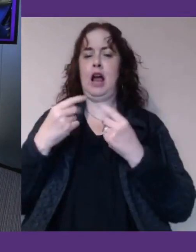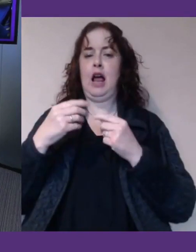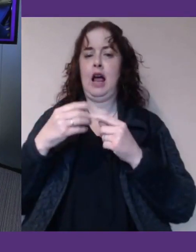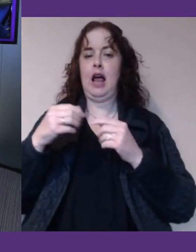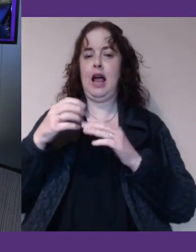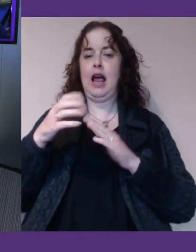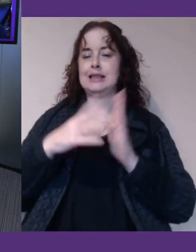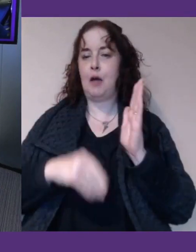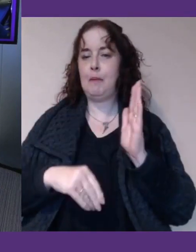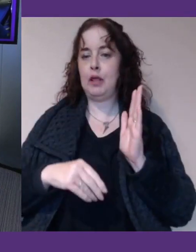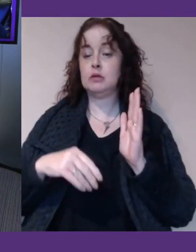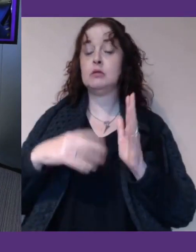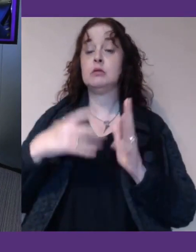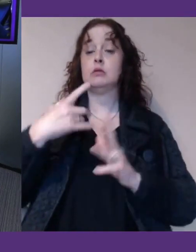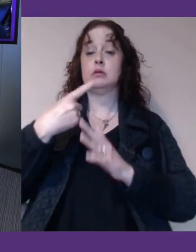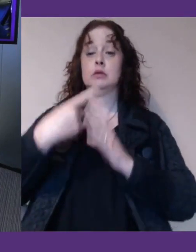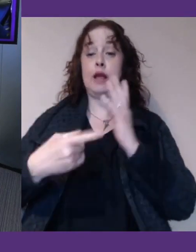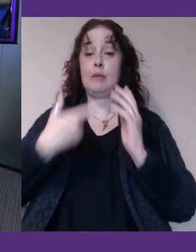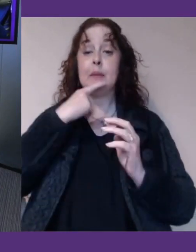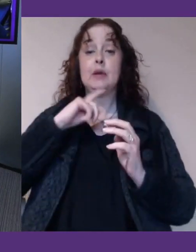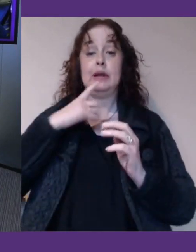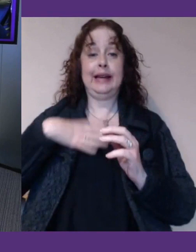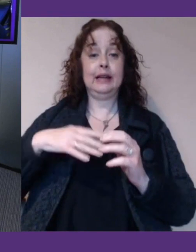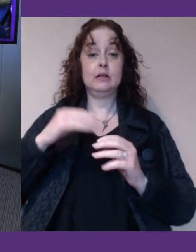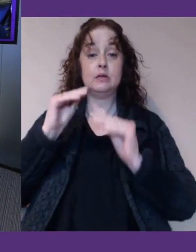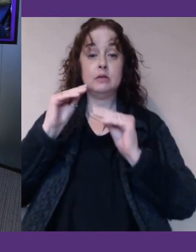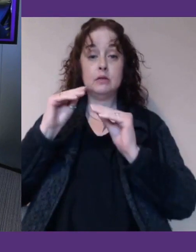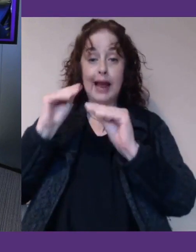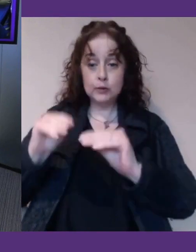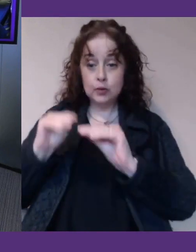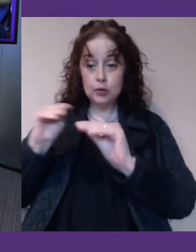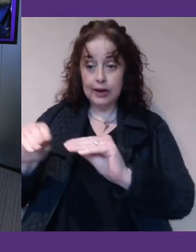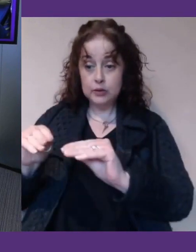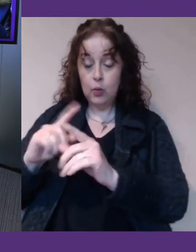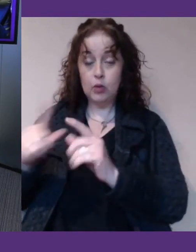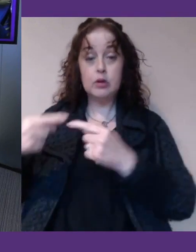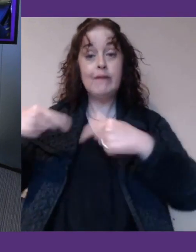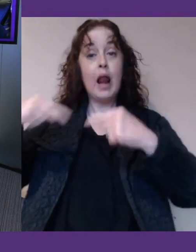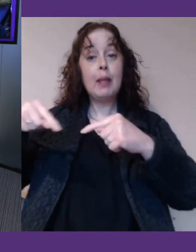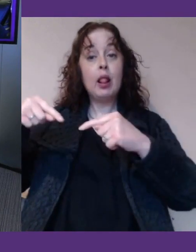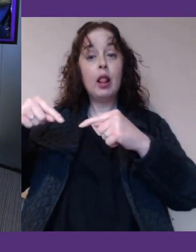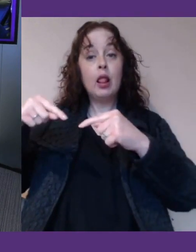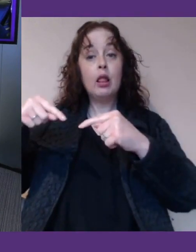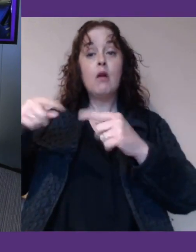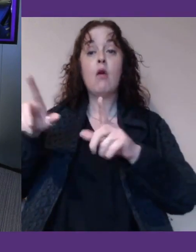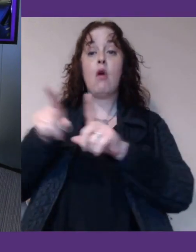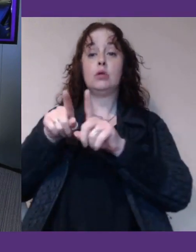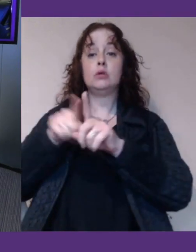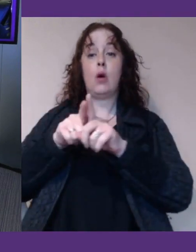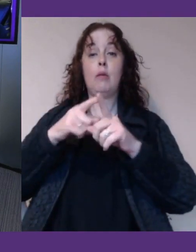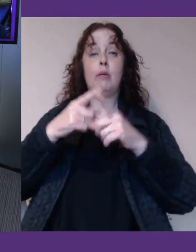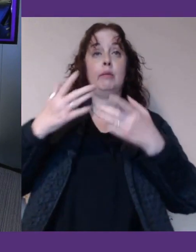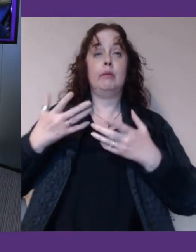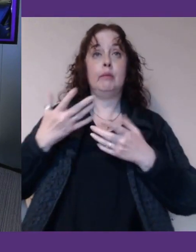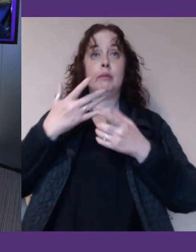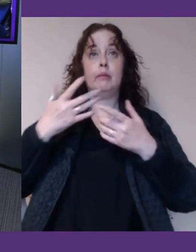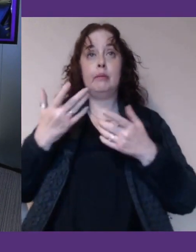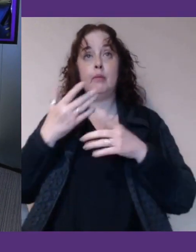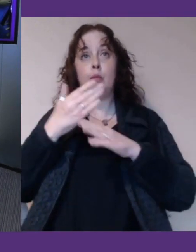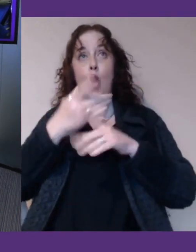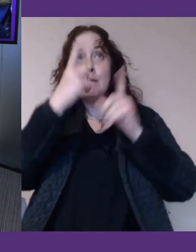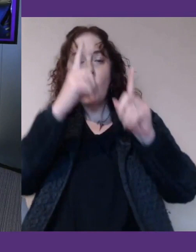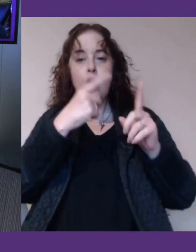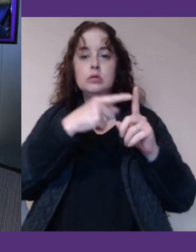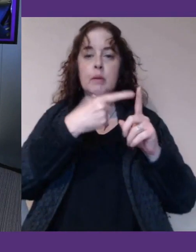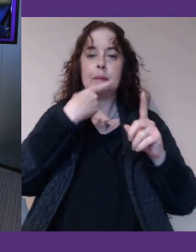disabled people need the education and understanding of what's available to them. It's also employers and people operating in the policy